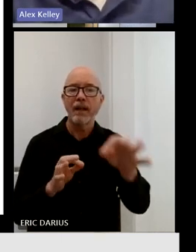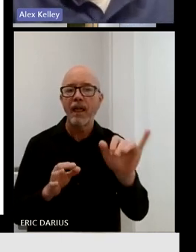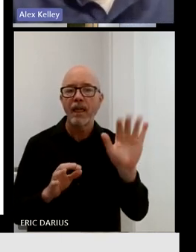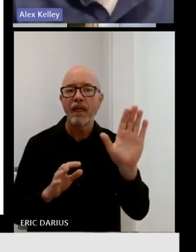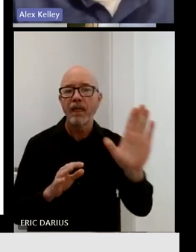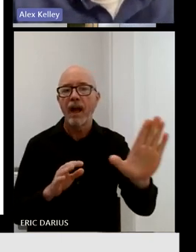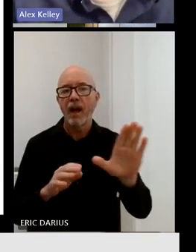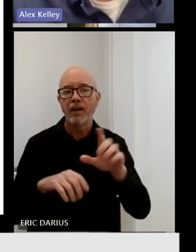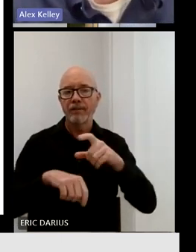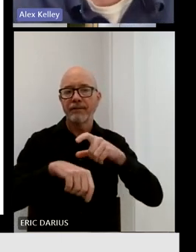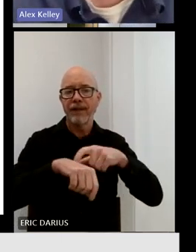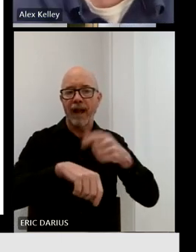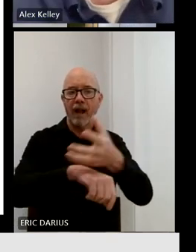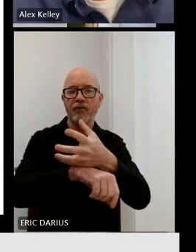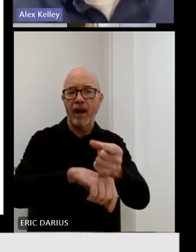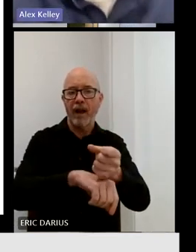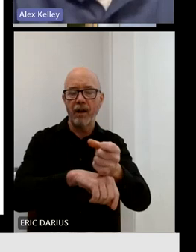deployments.